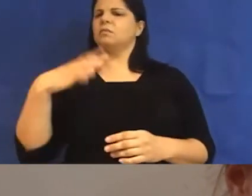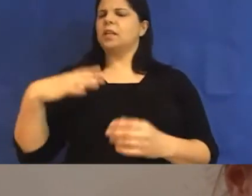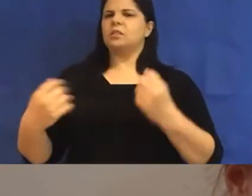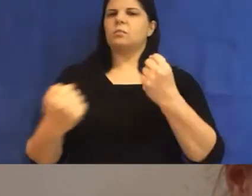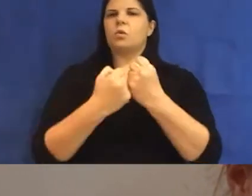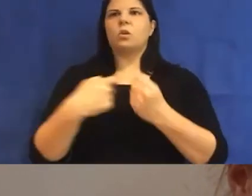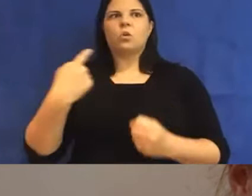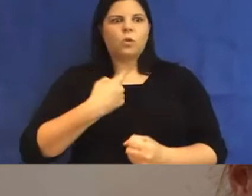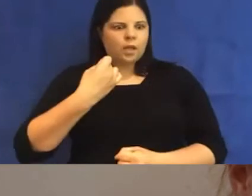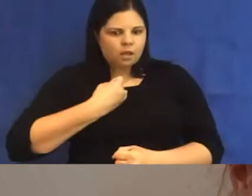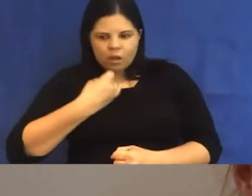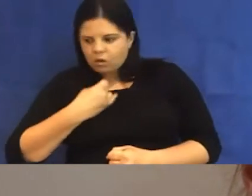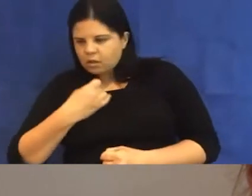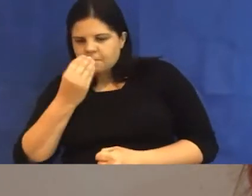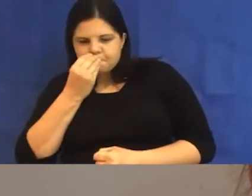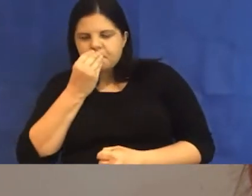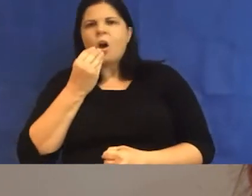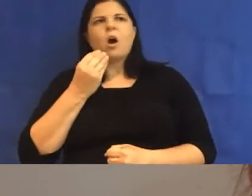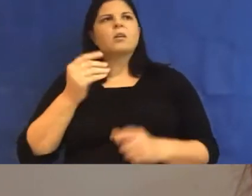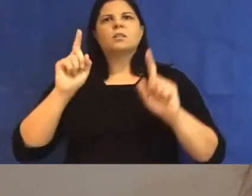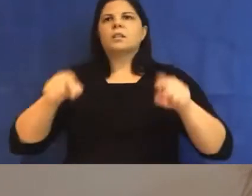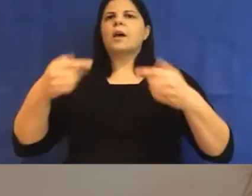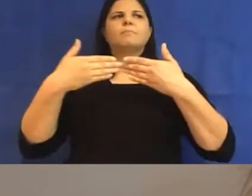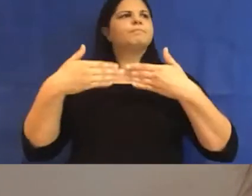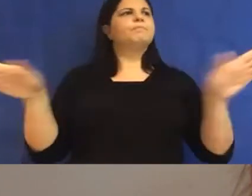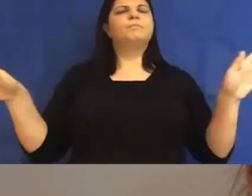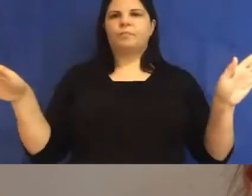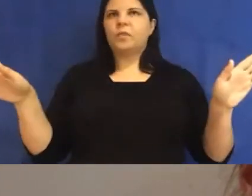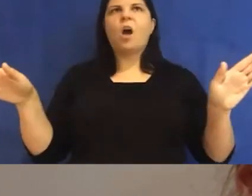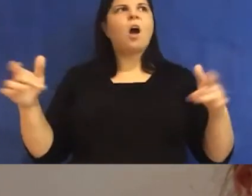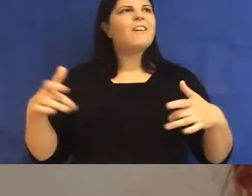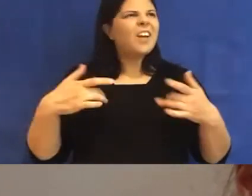when we brought our guilt into public, it looked like a public. It looked like connection.